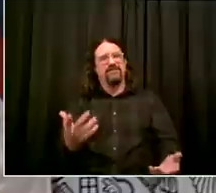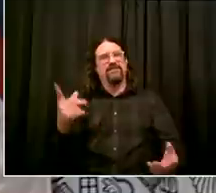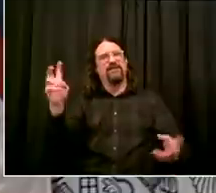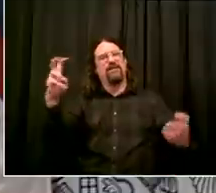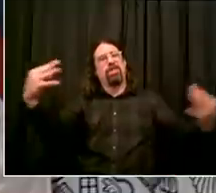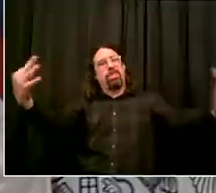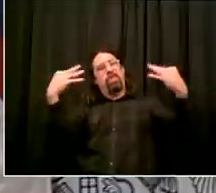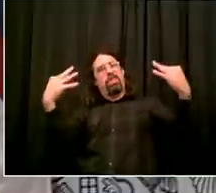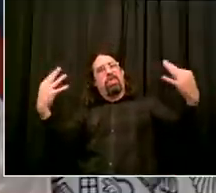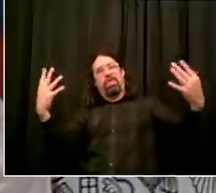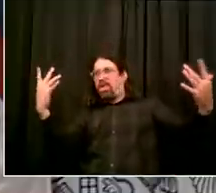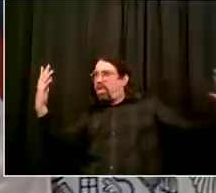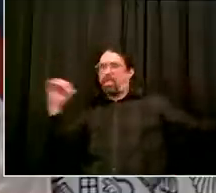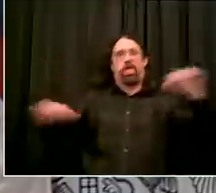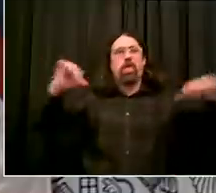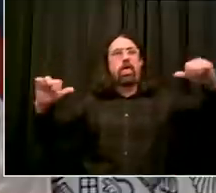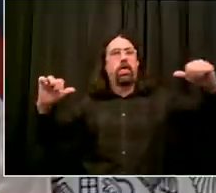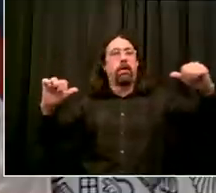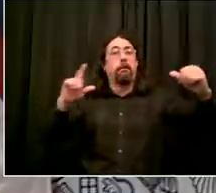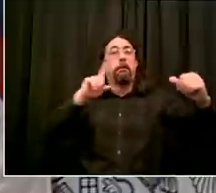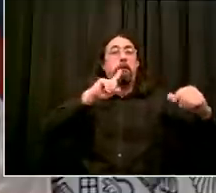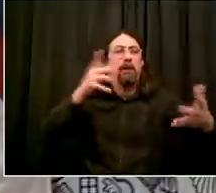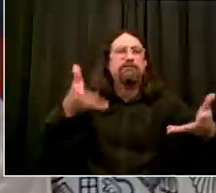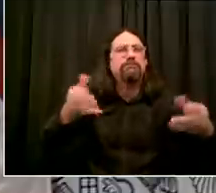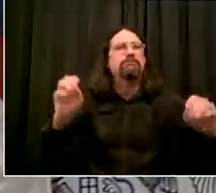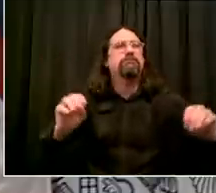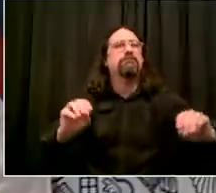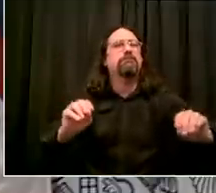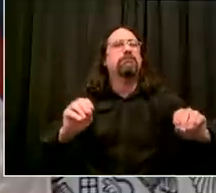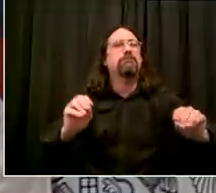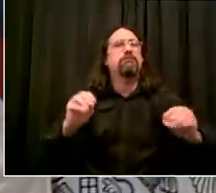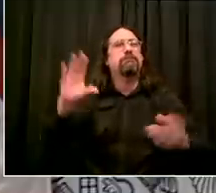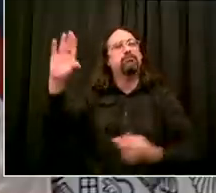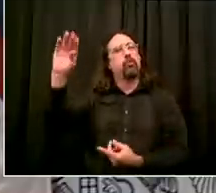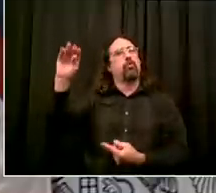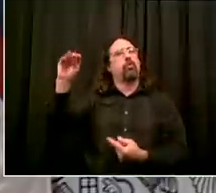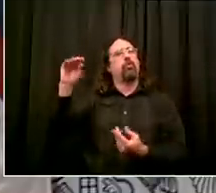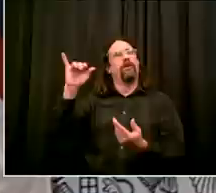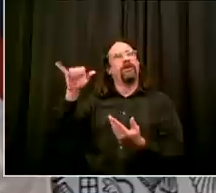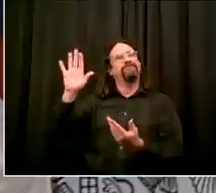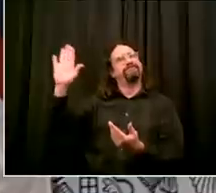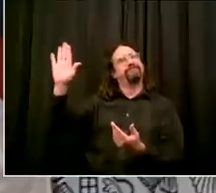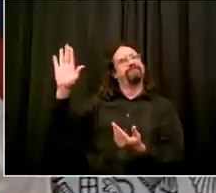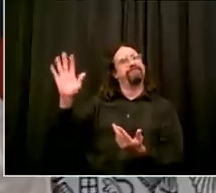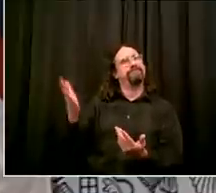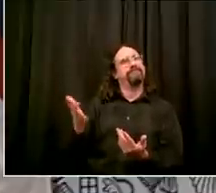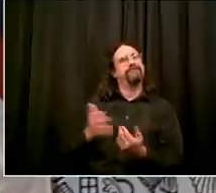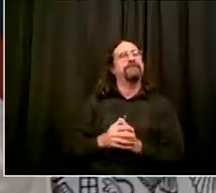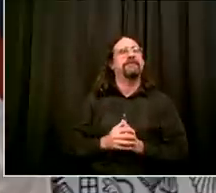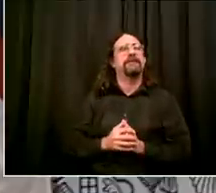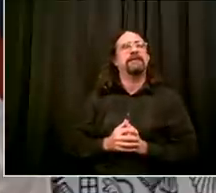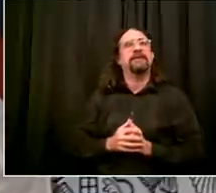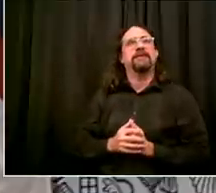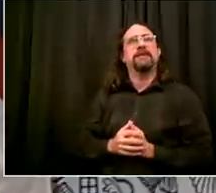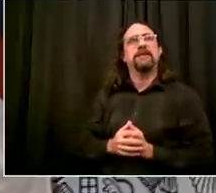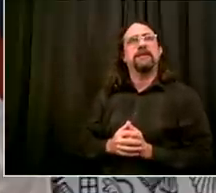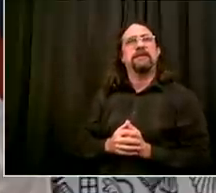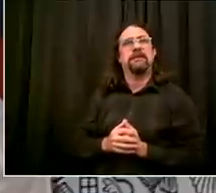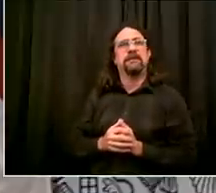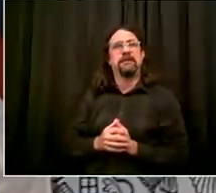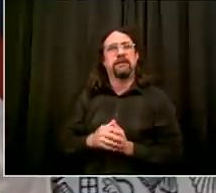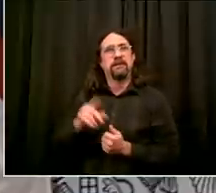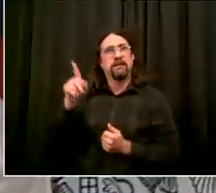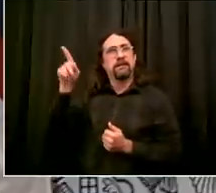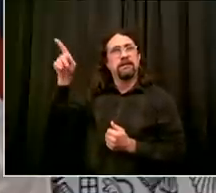own whim could try and deny funding to cities that don't agree with him politically that's extraordinarily dangerous the fact that president could